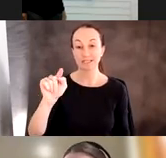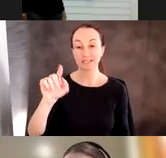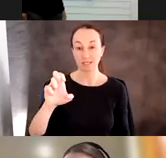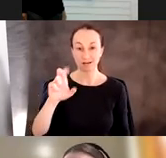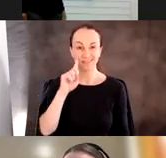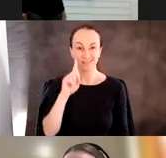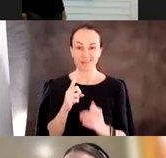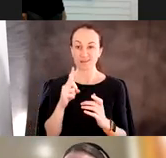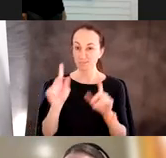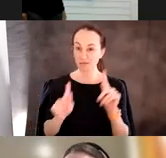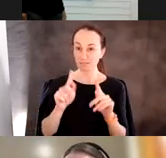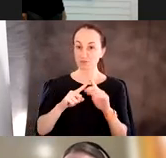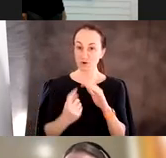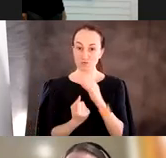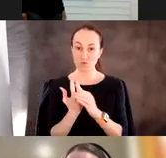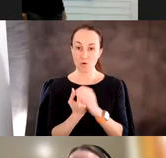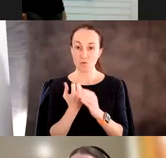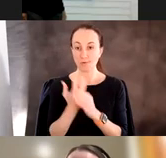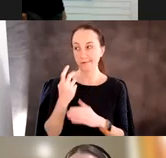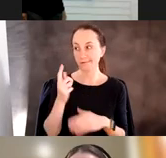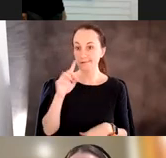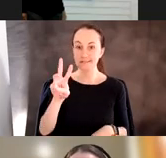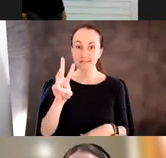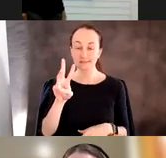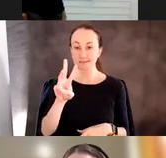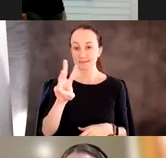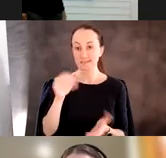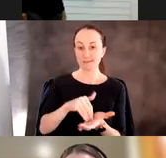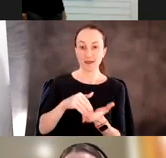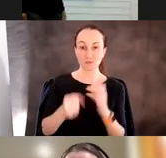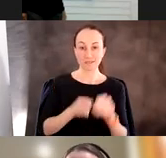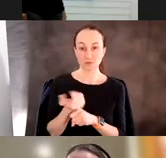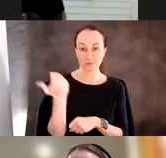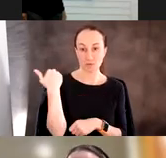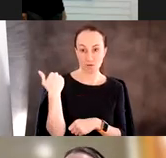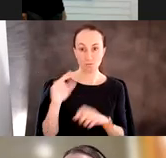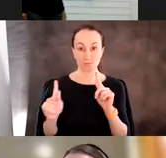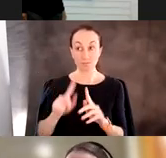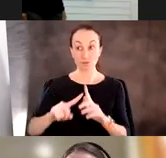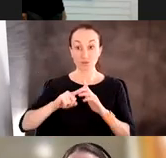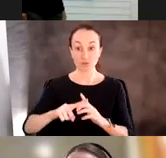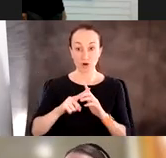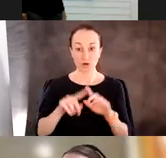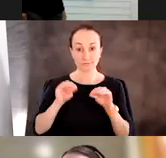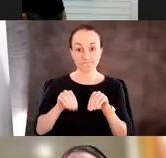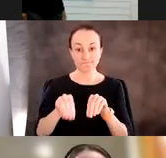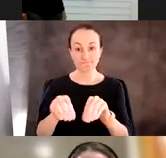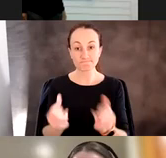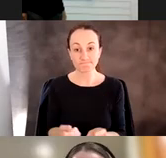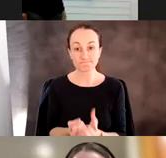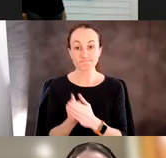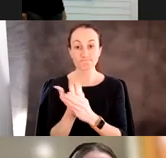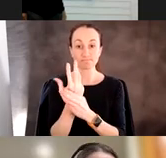cultivating back 6,000 years ago when they first started cultivating corn. And over 6,000 years of